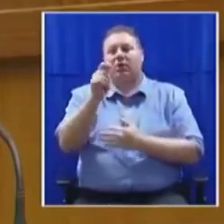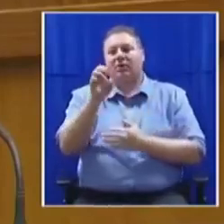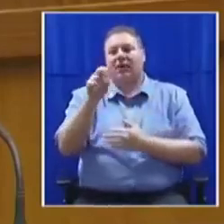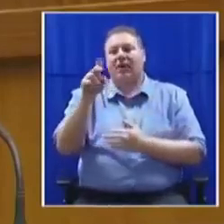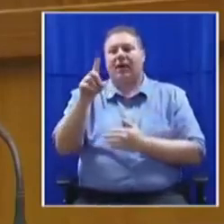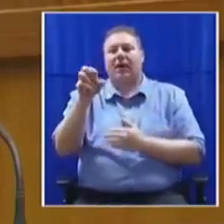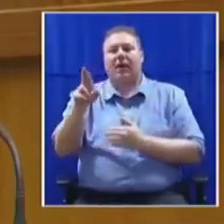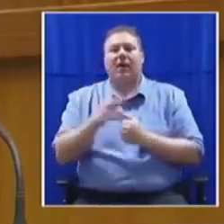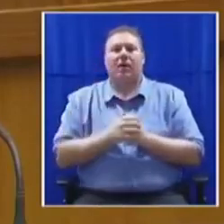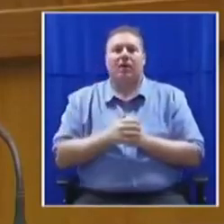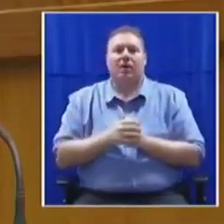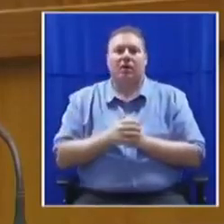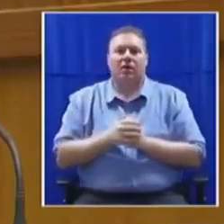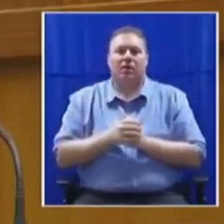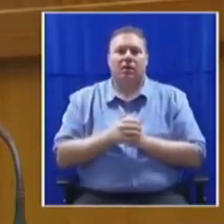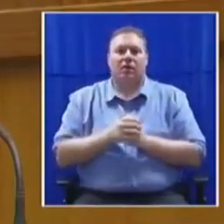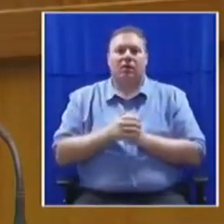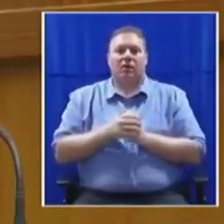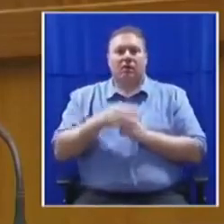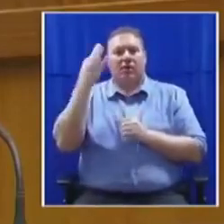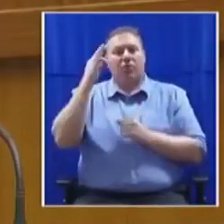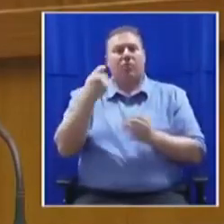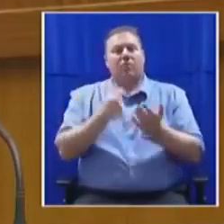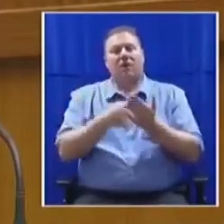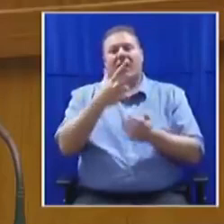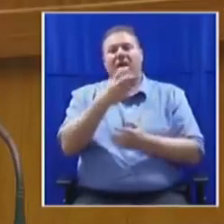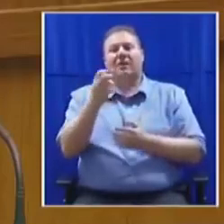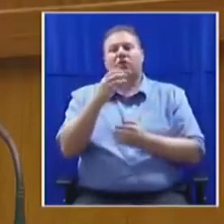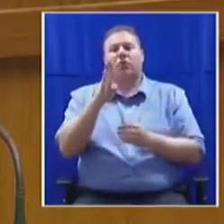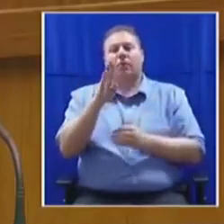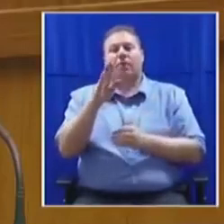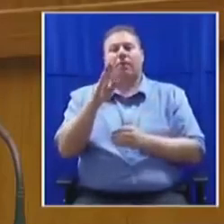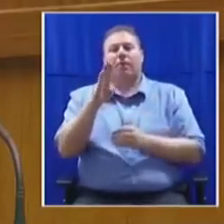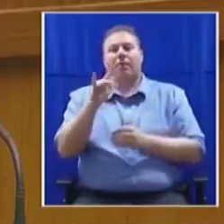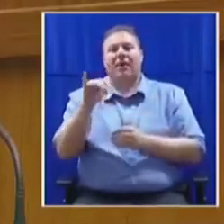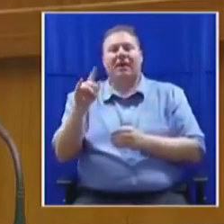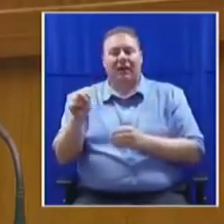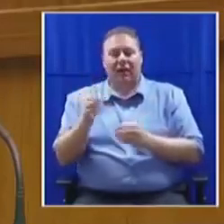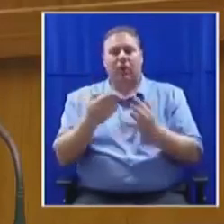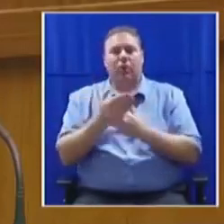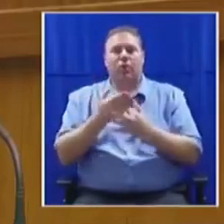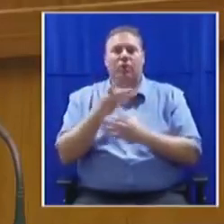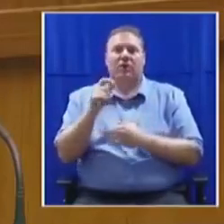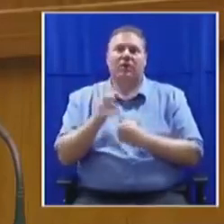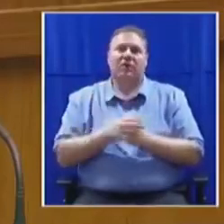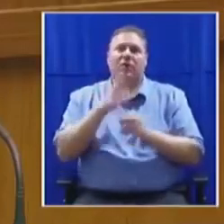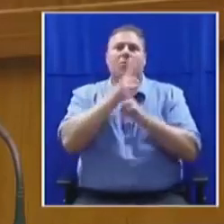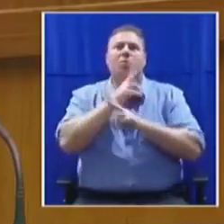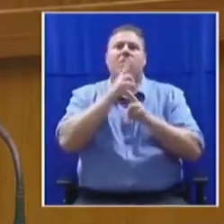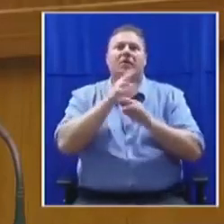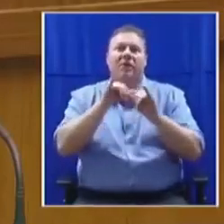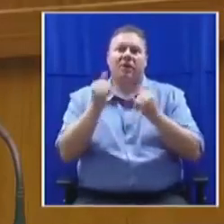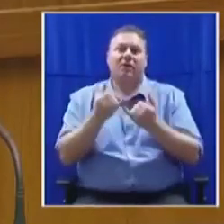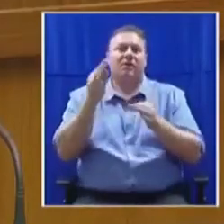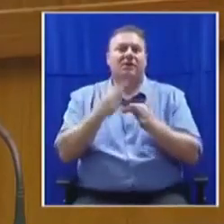government spends an estimated $800 billion through tenders. Today, government appoints private companies to provide simple